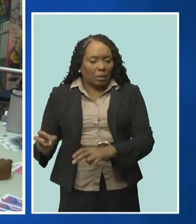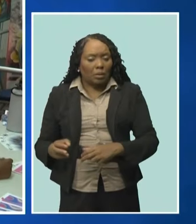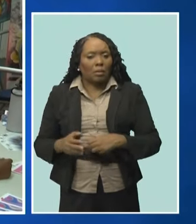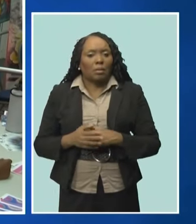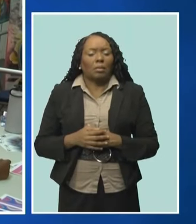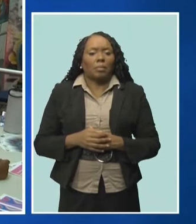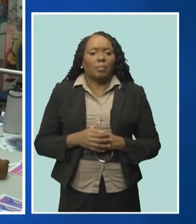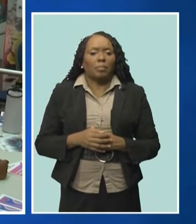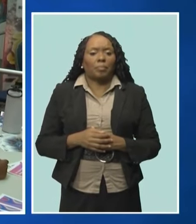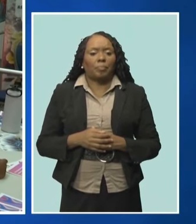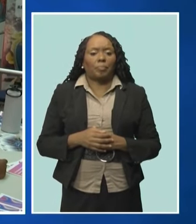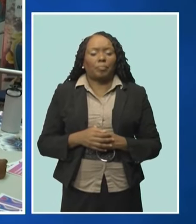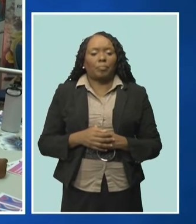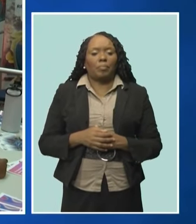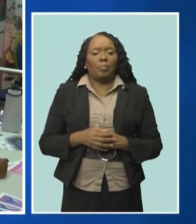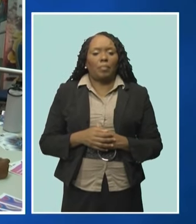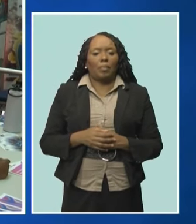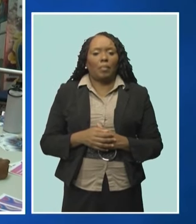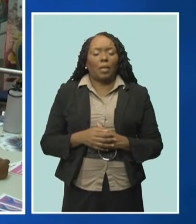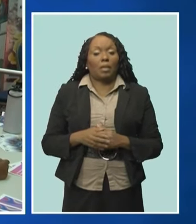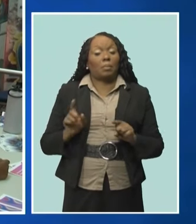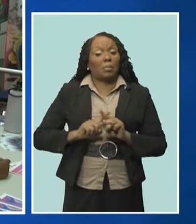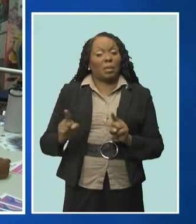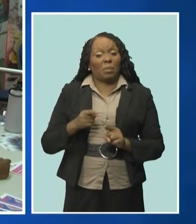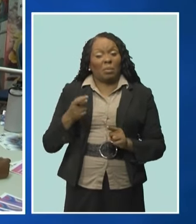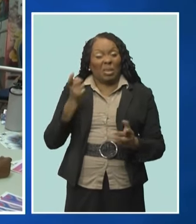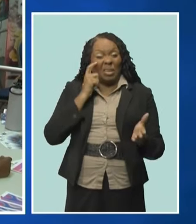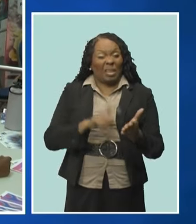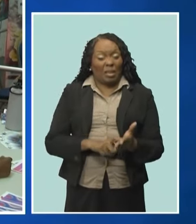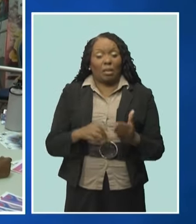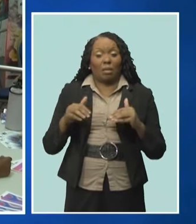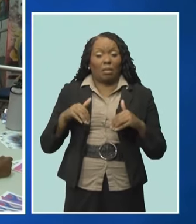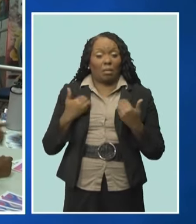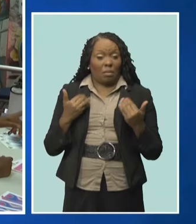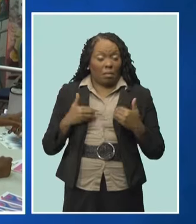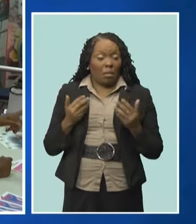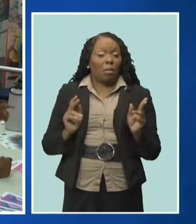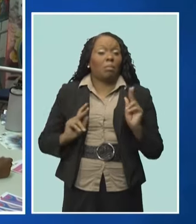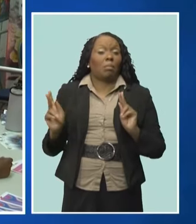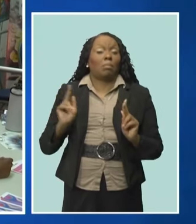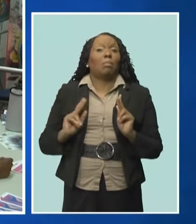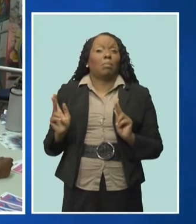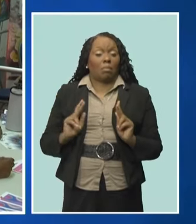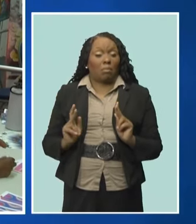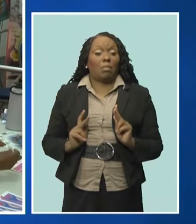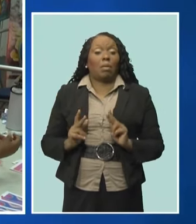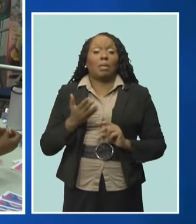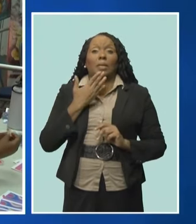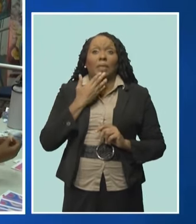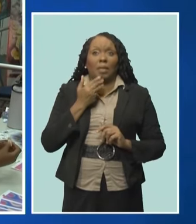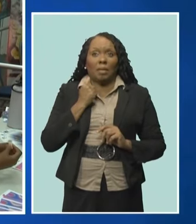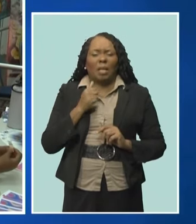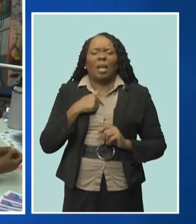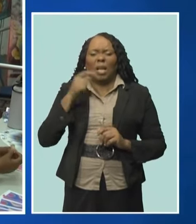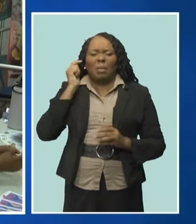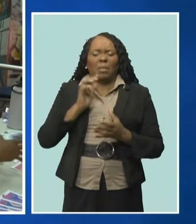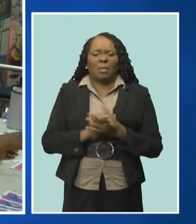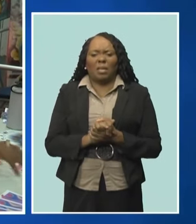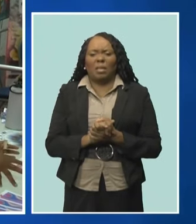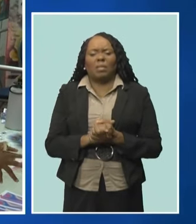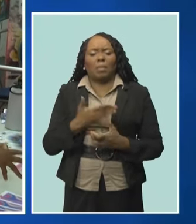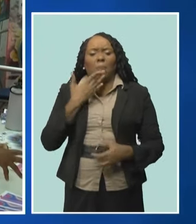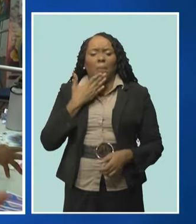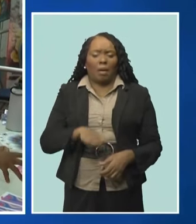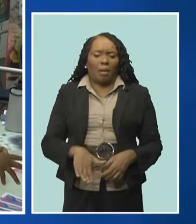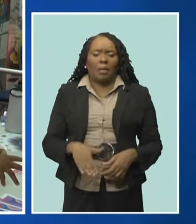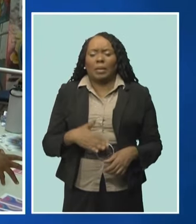we do have quite a bit of cases in younger persons. I think that is really stemming from the diet. So the soft drinks,